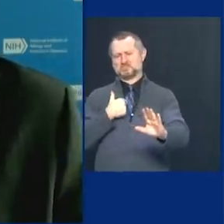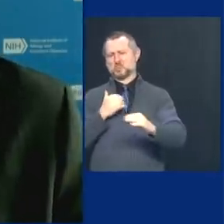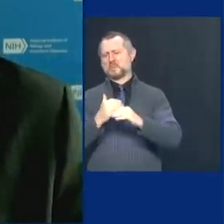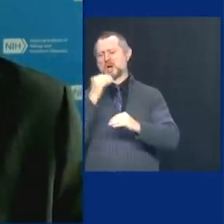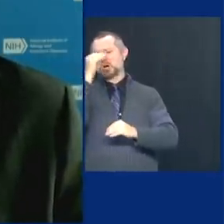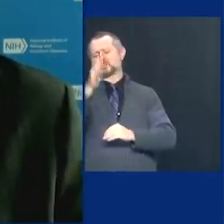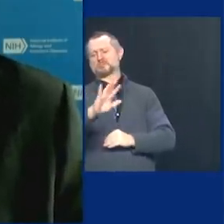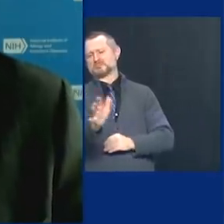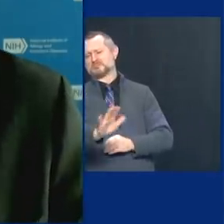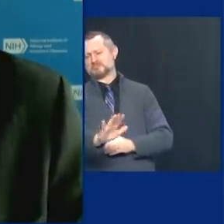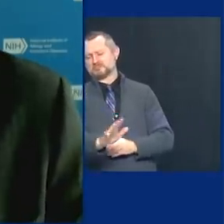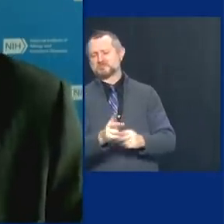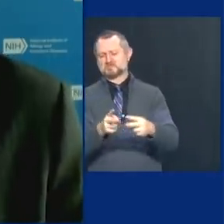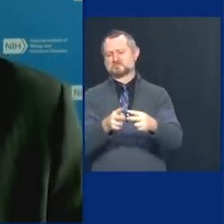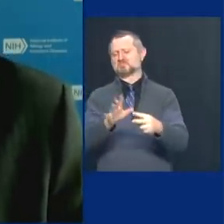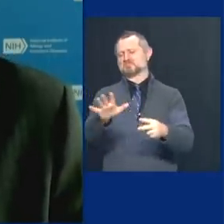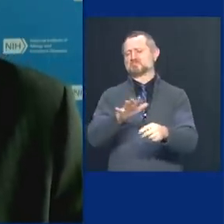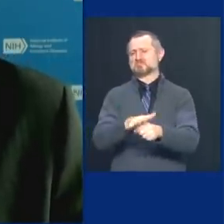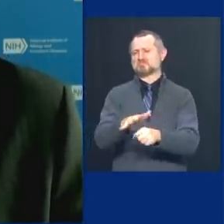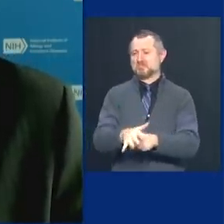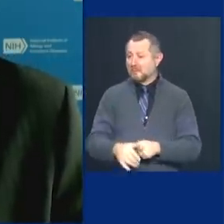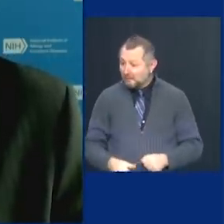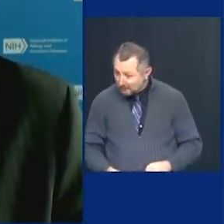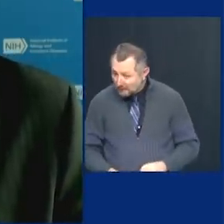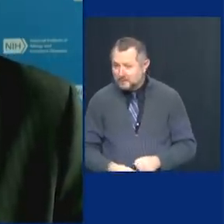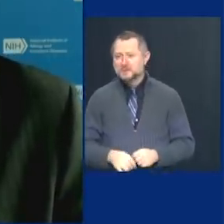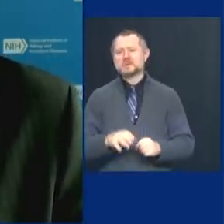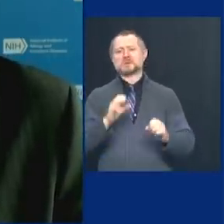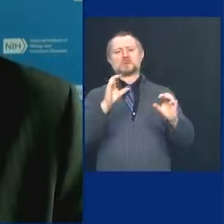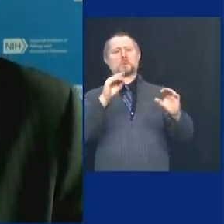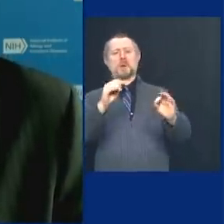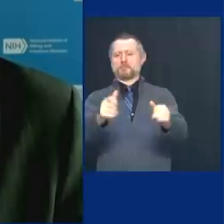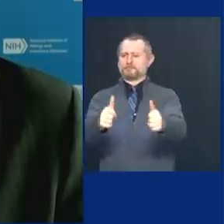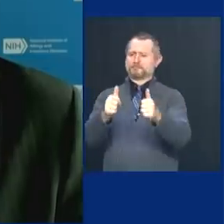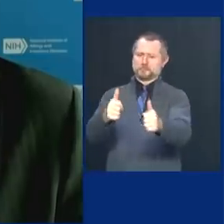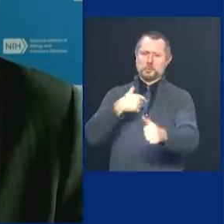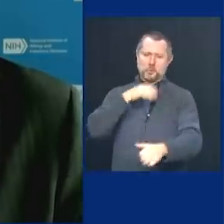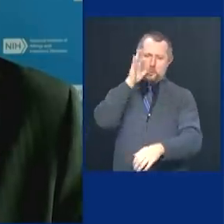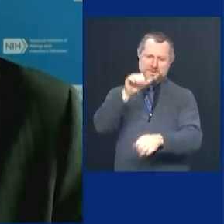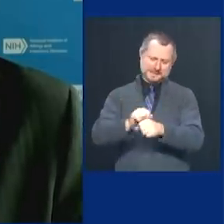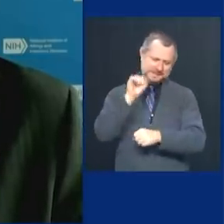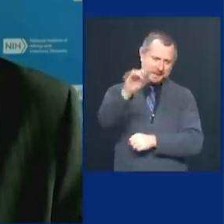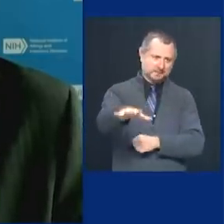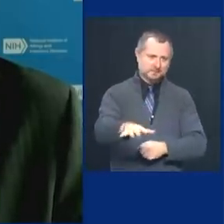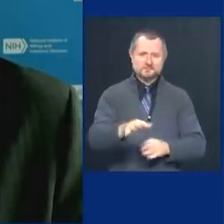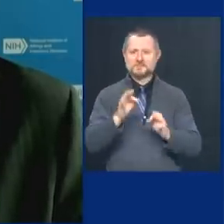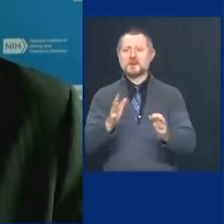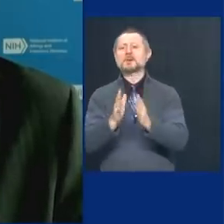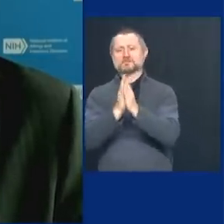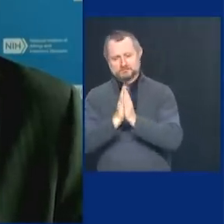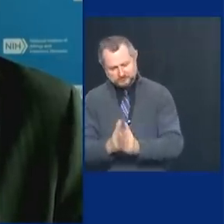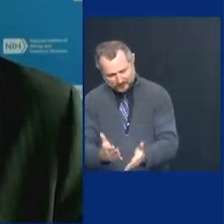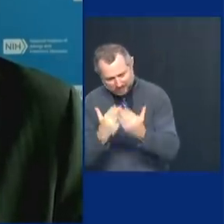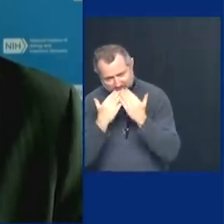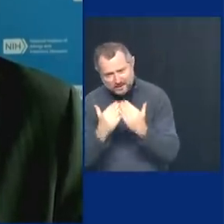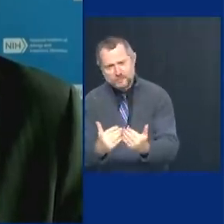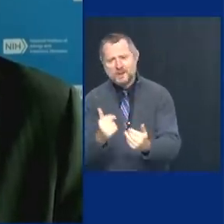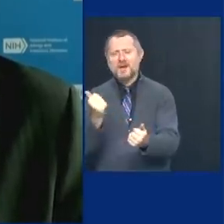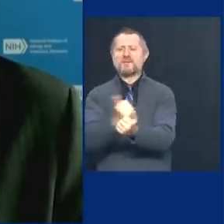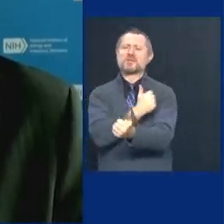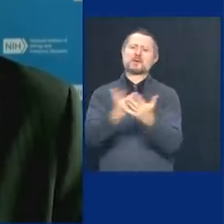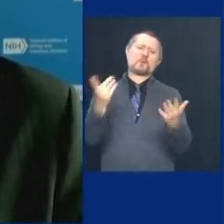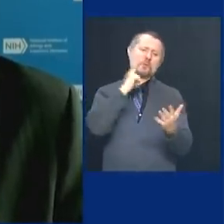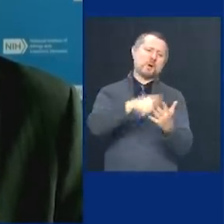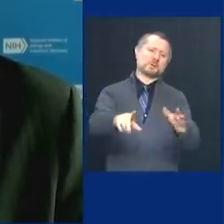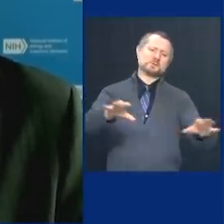welcome. I'll take them all. All right. Done. Doctor, thank you so much for everything you've done for this